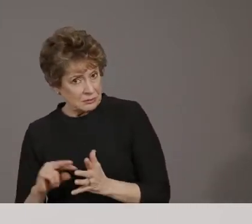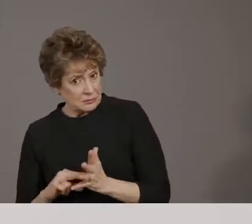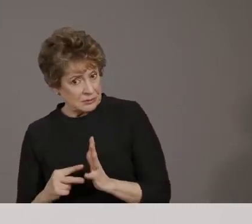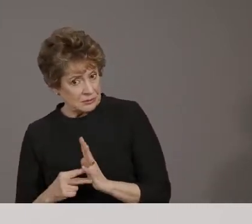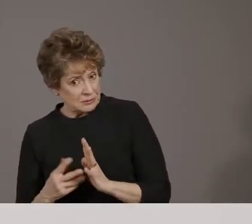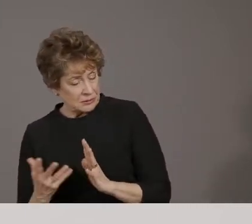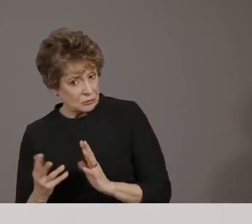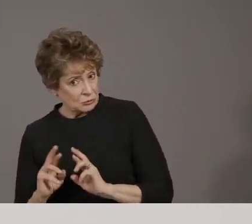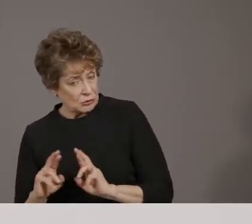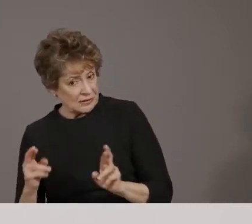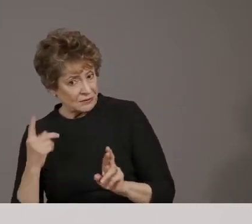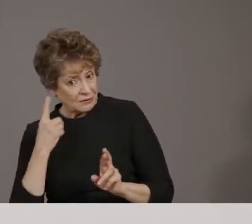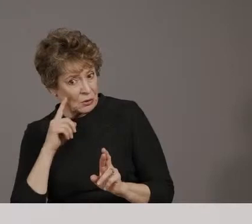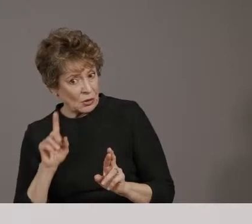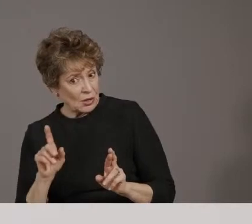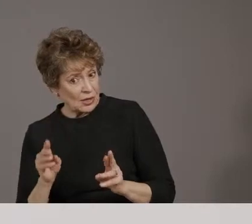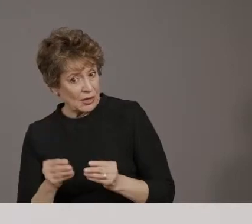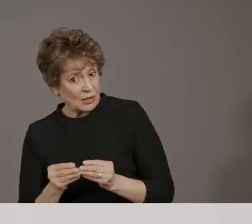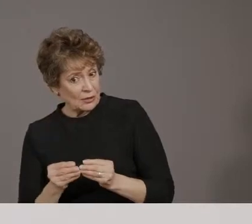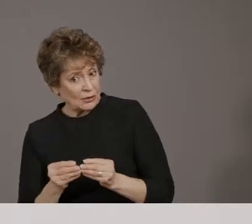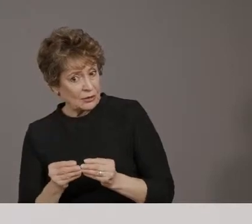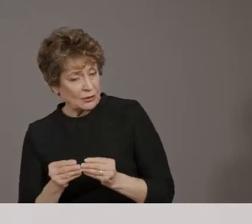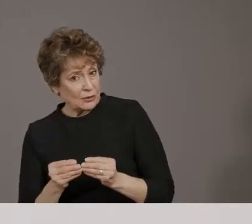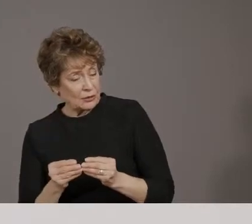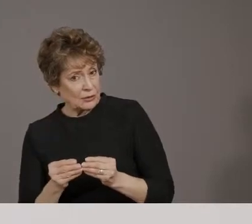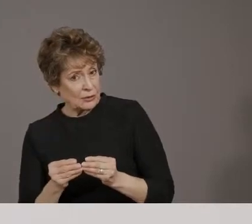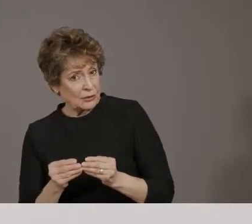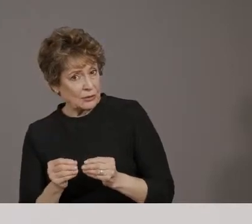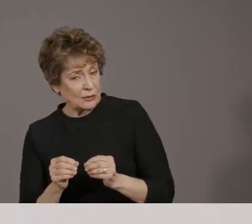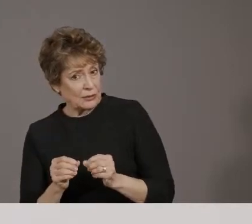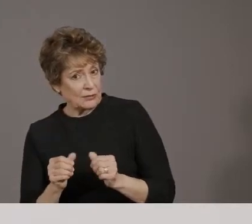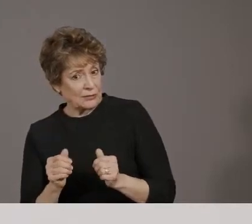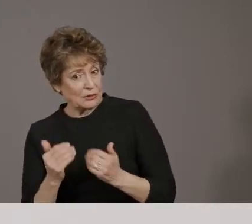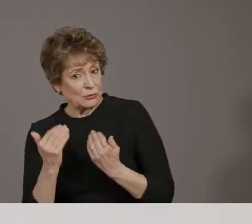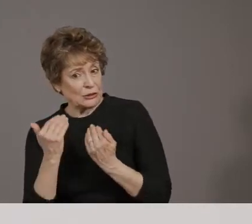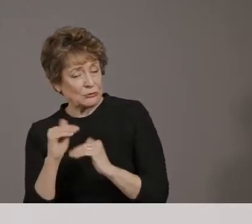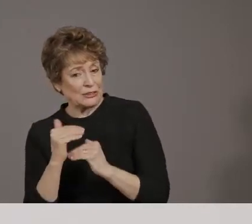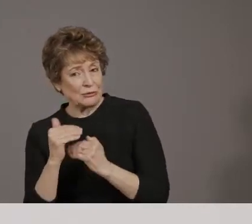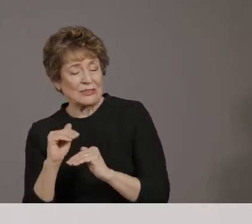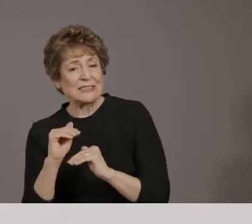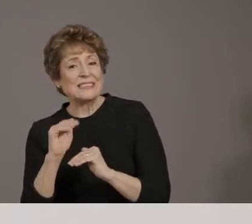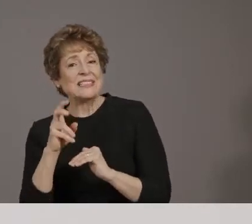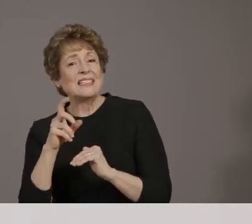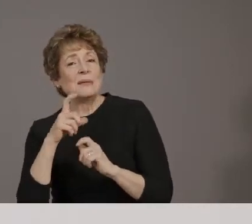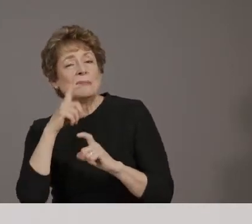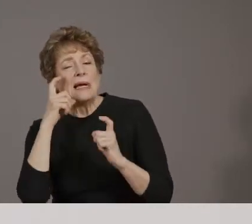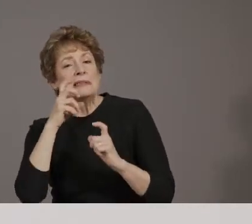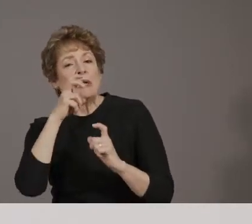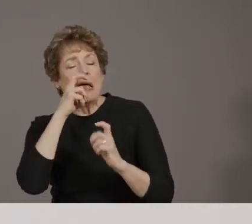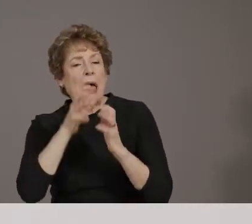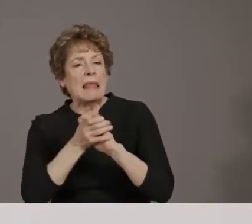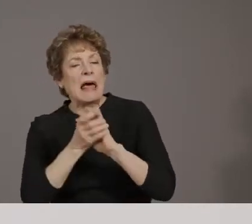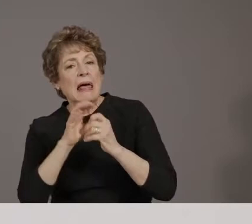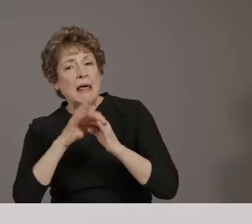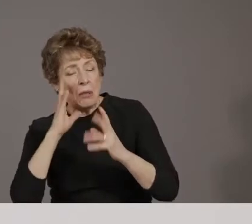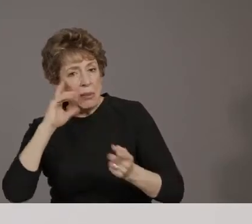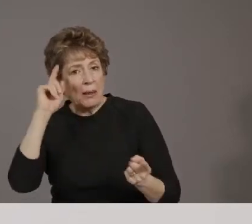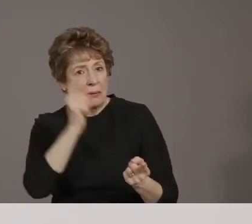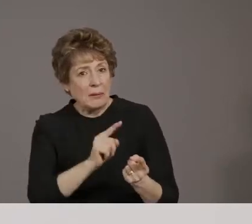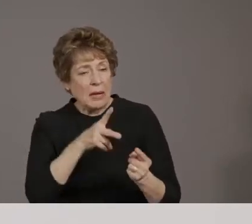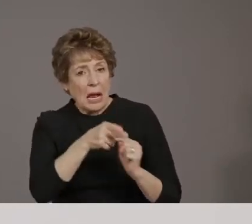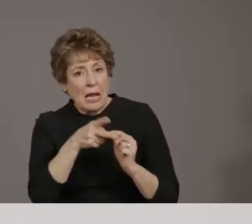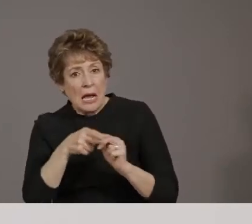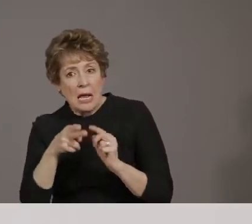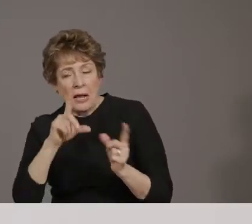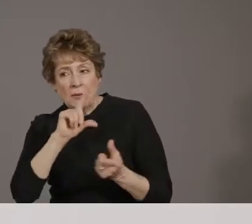restrictions, uh, that the state has in place? And if so, we can start talking about those. What restrictions might we talk